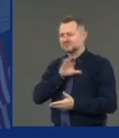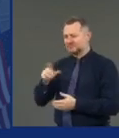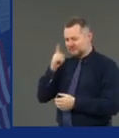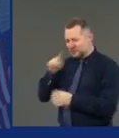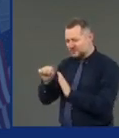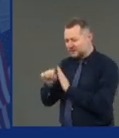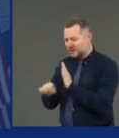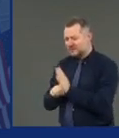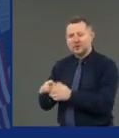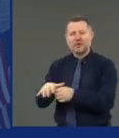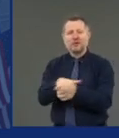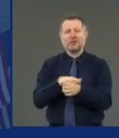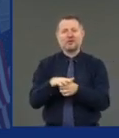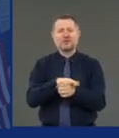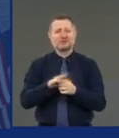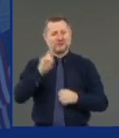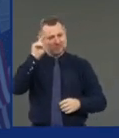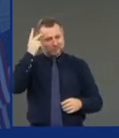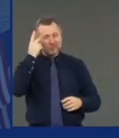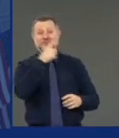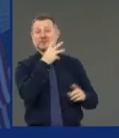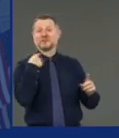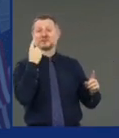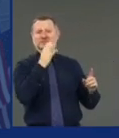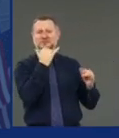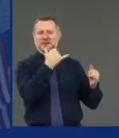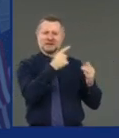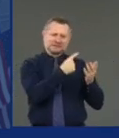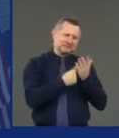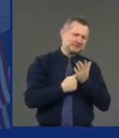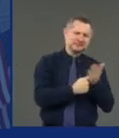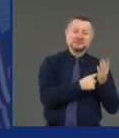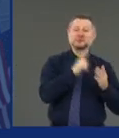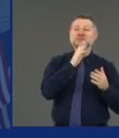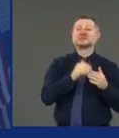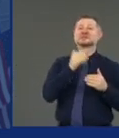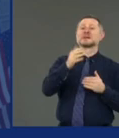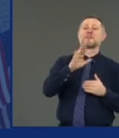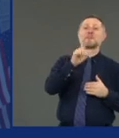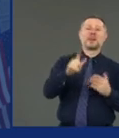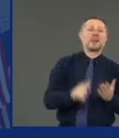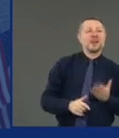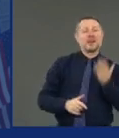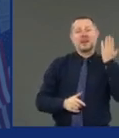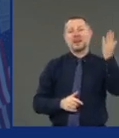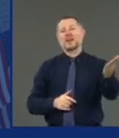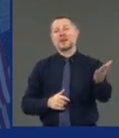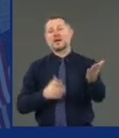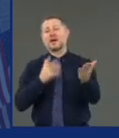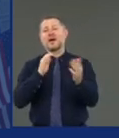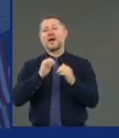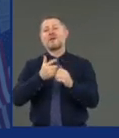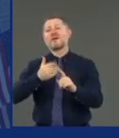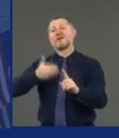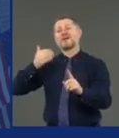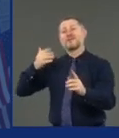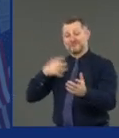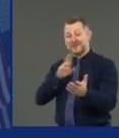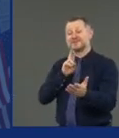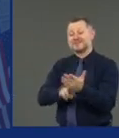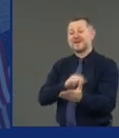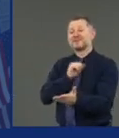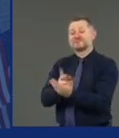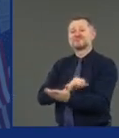that would aid in the reopening and the recovery. Prior bills have helped businesses, large businesses,